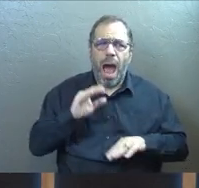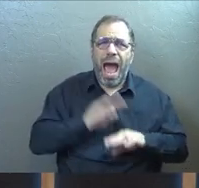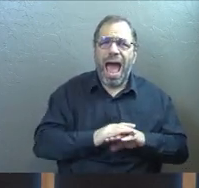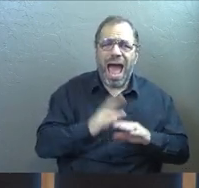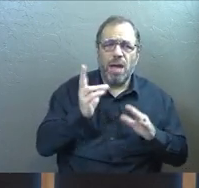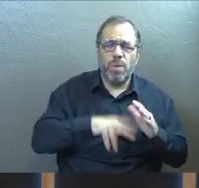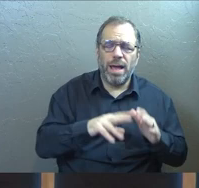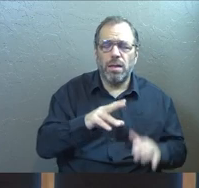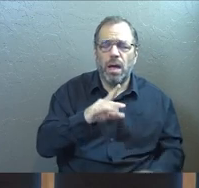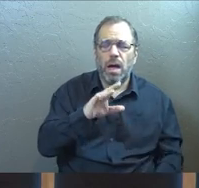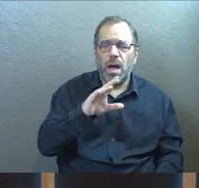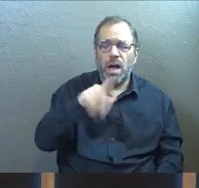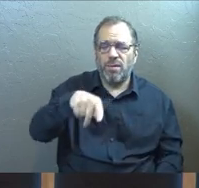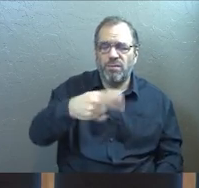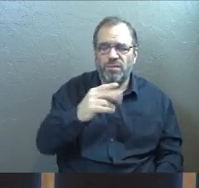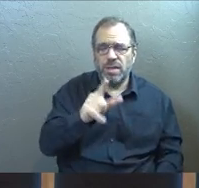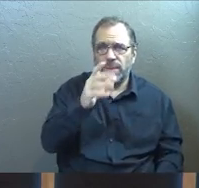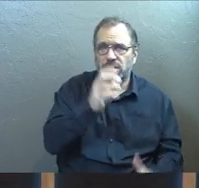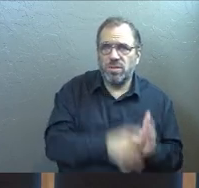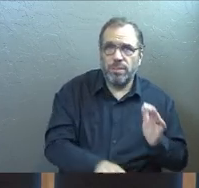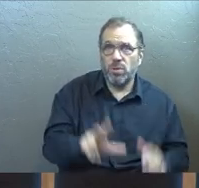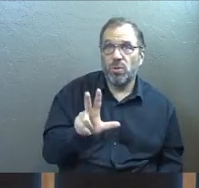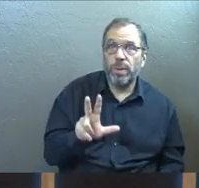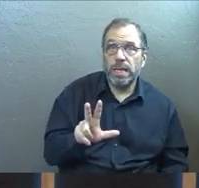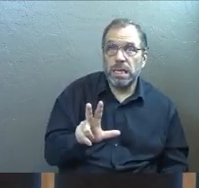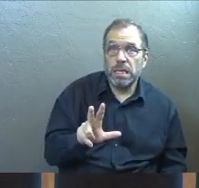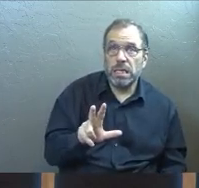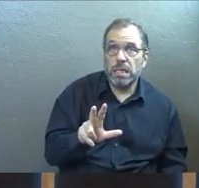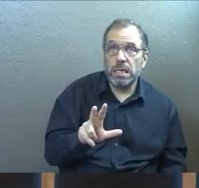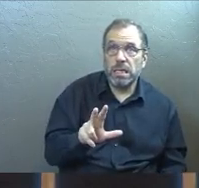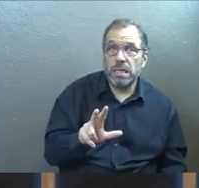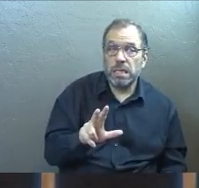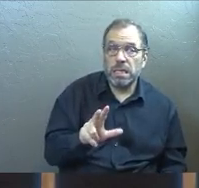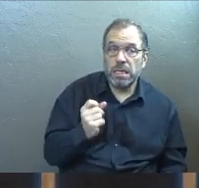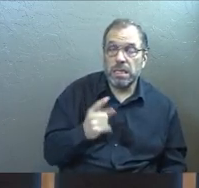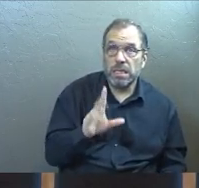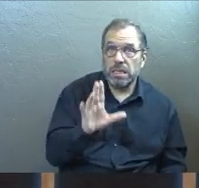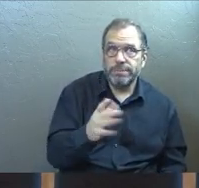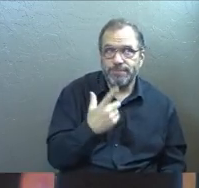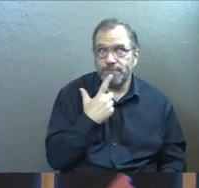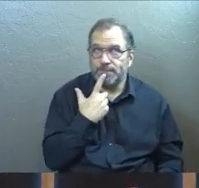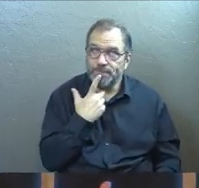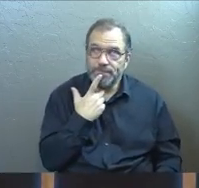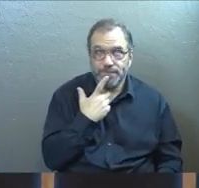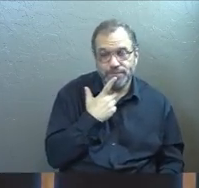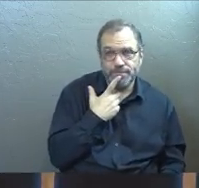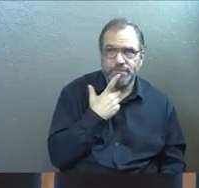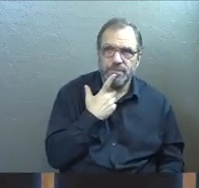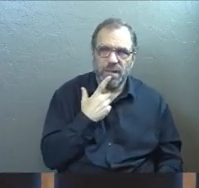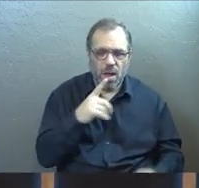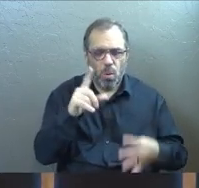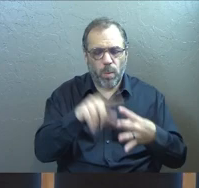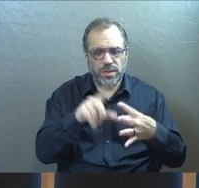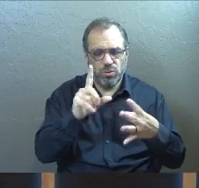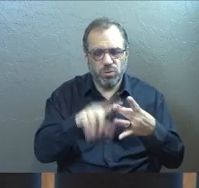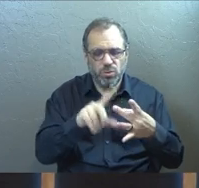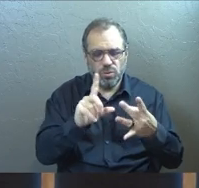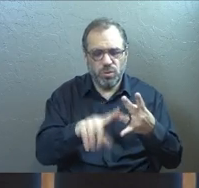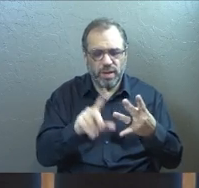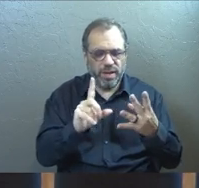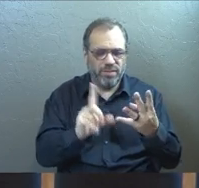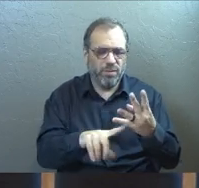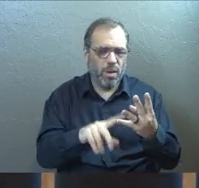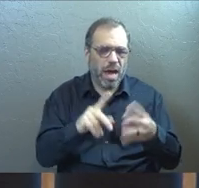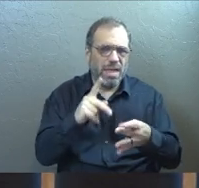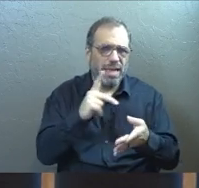in Ephesians, or I'm sorry, in Philippians 3, trying to understand it. And here's kind of the four part steps